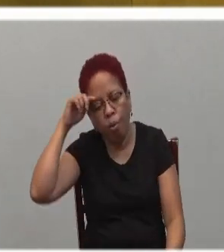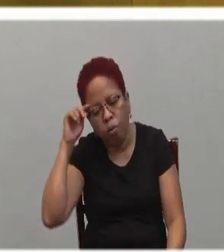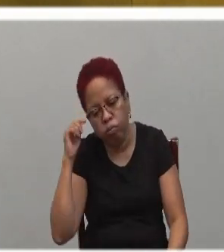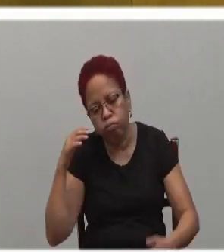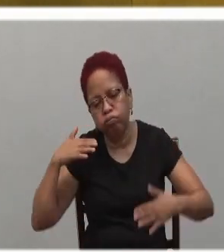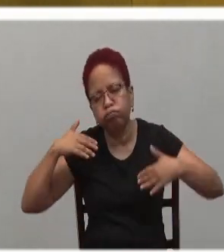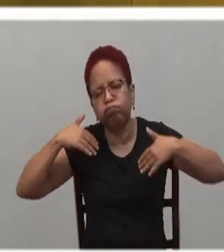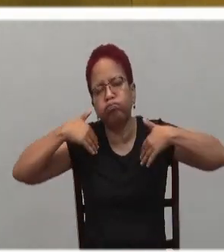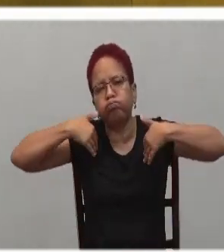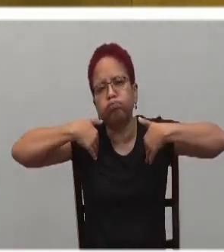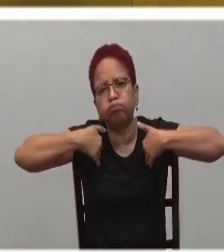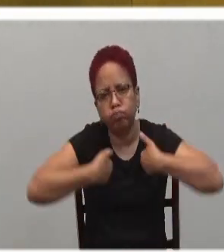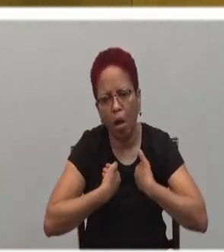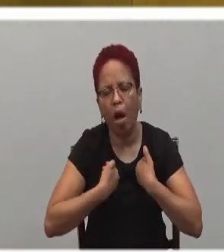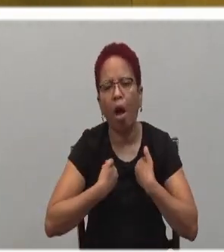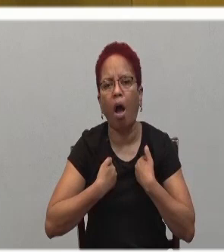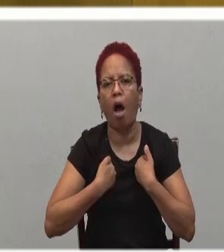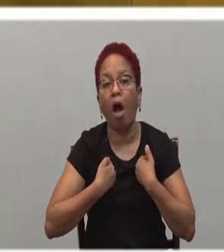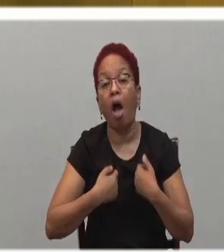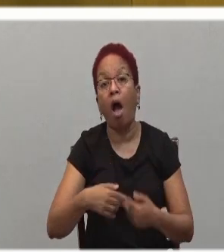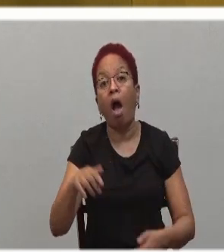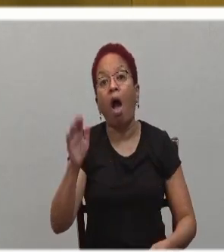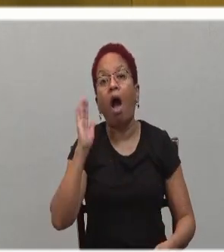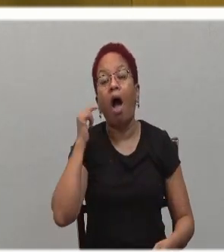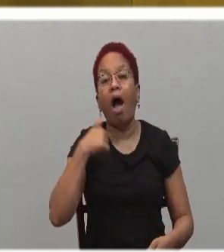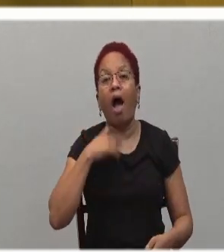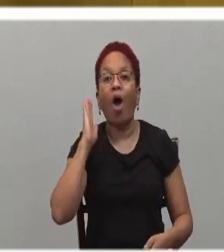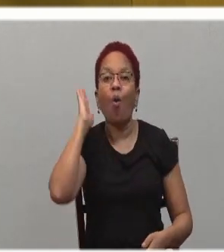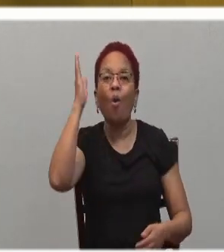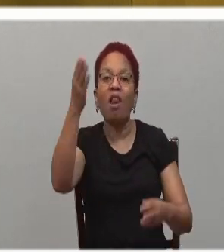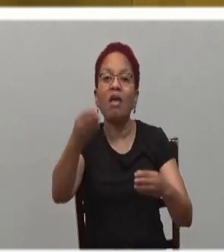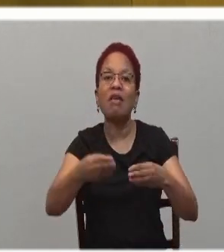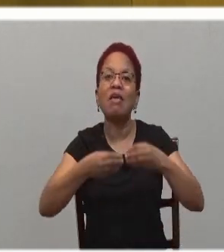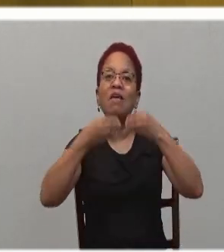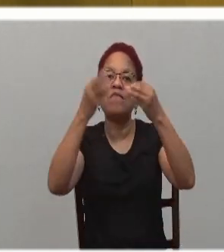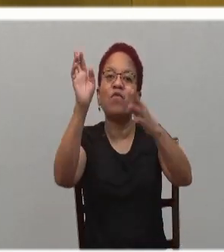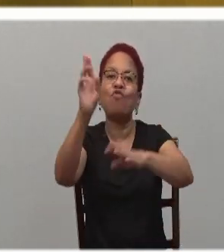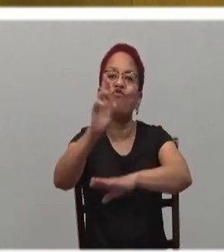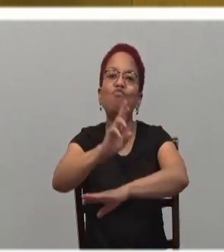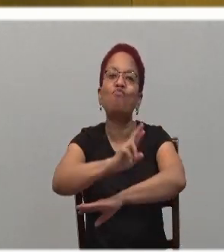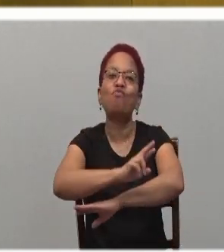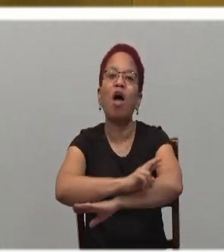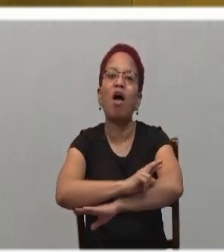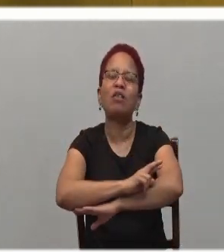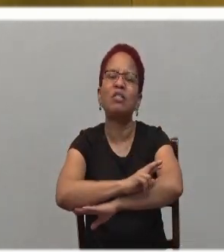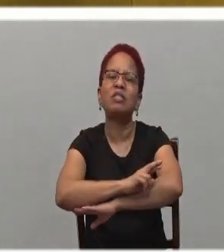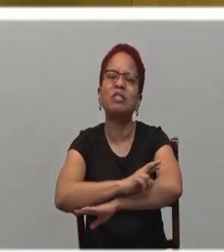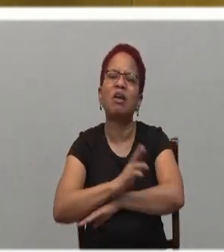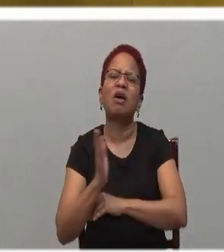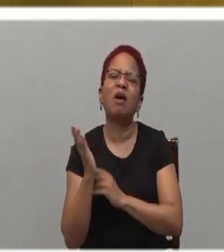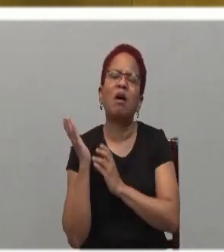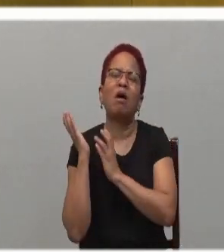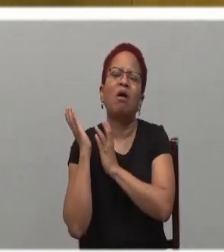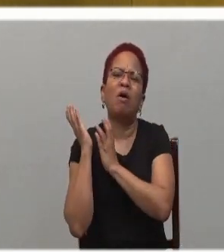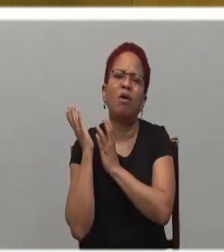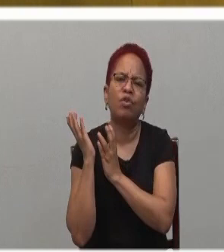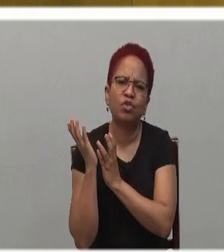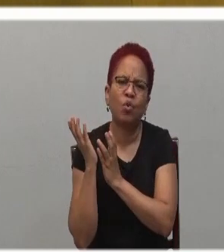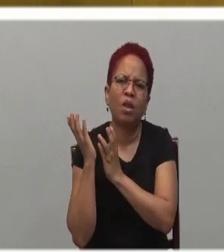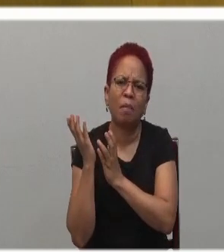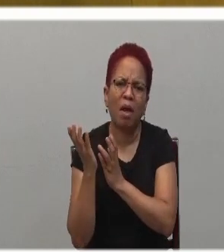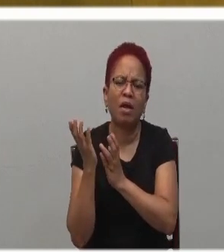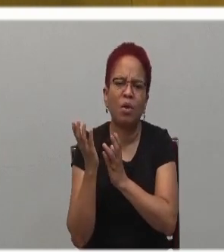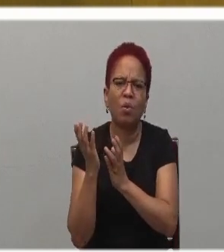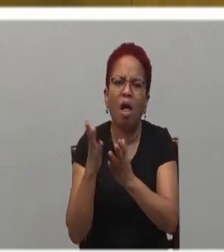and I will give you rest. Shoulder my yoke and learn from me,